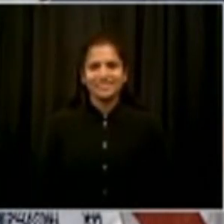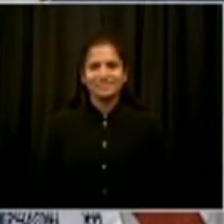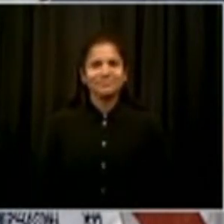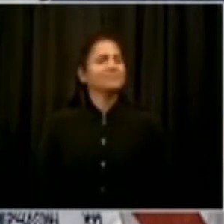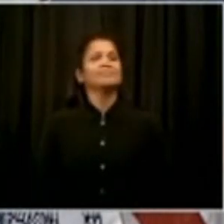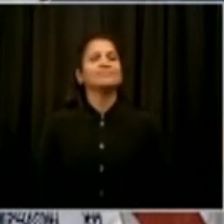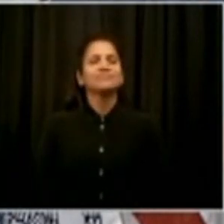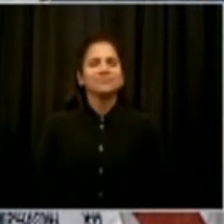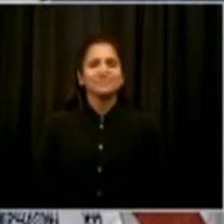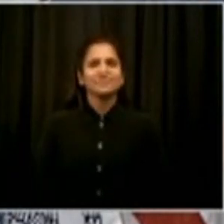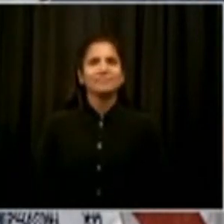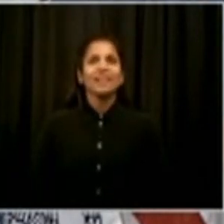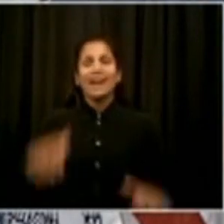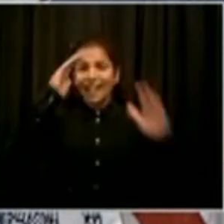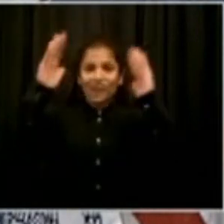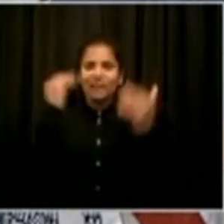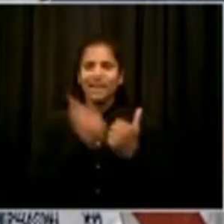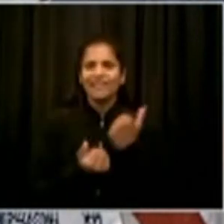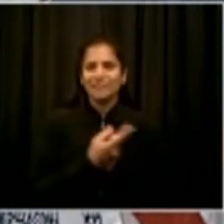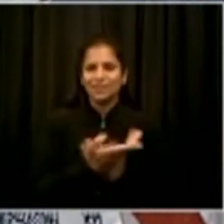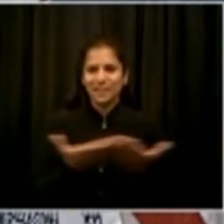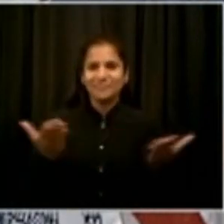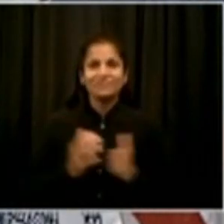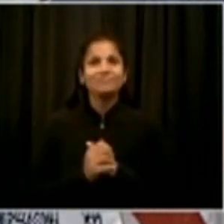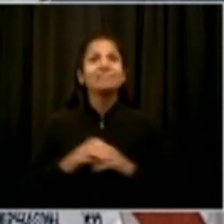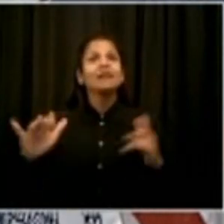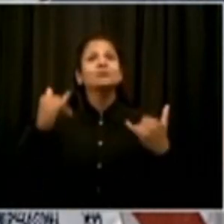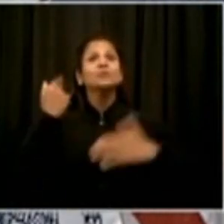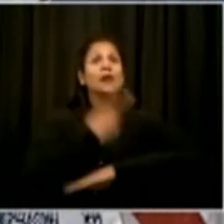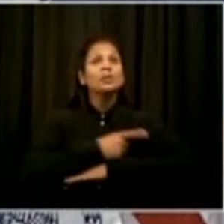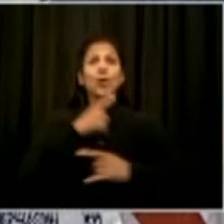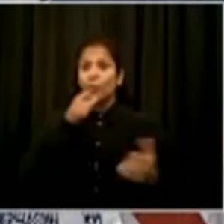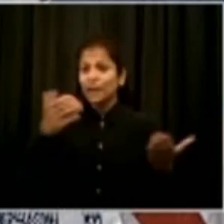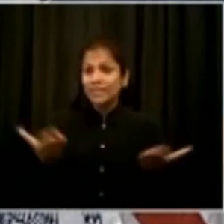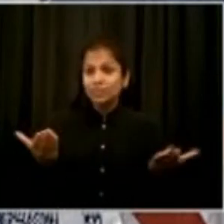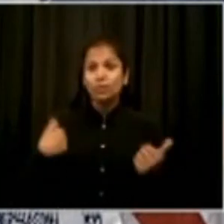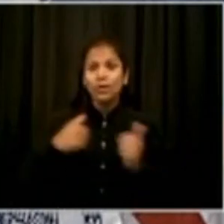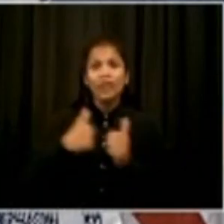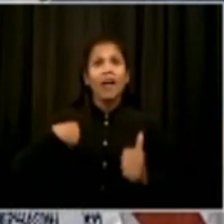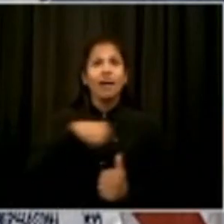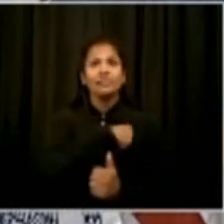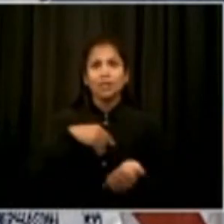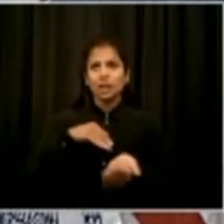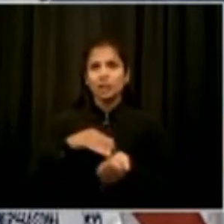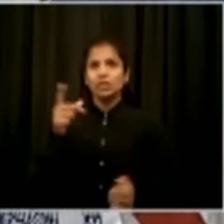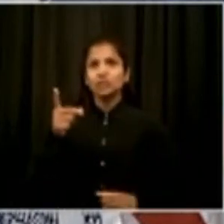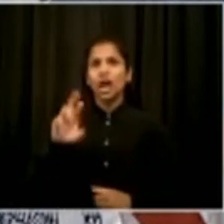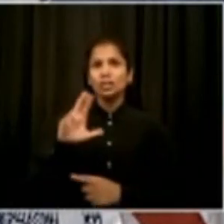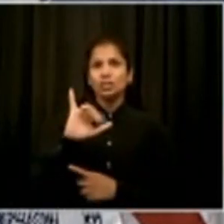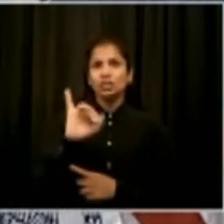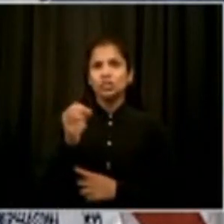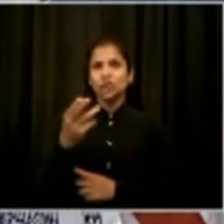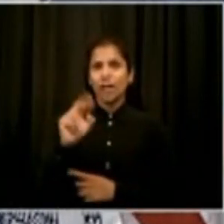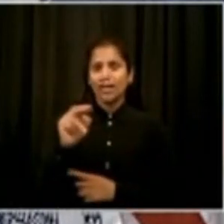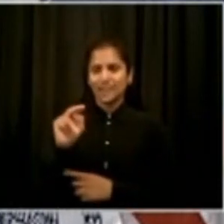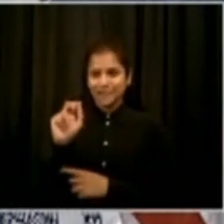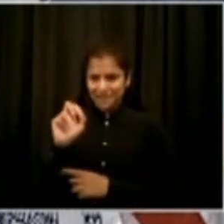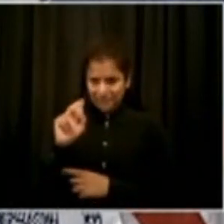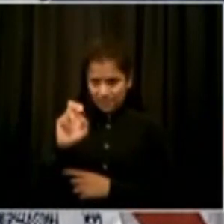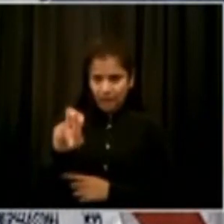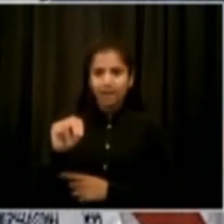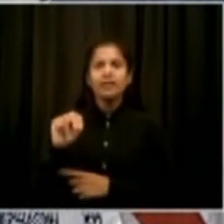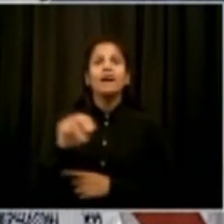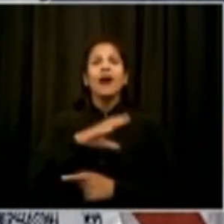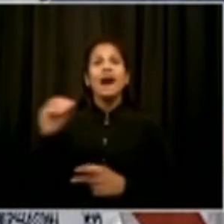Hi, all. We have with us here today Dr. Amanda Johnson, Director of Take Care in the Test and Trace Corps, Deputy Mayor for